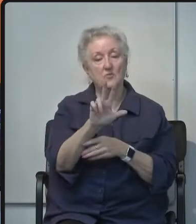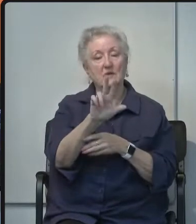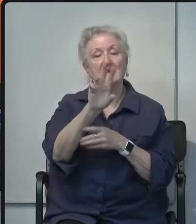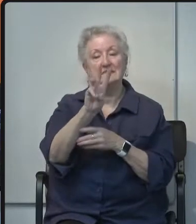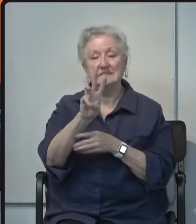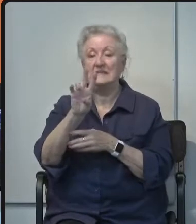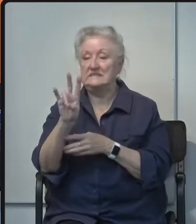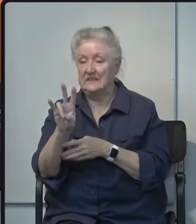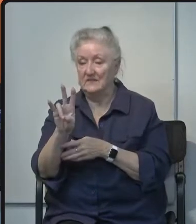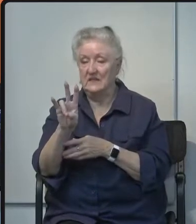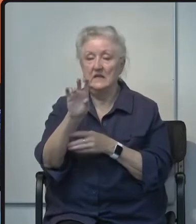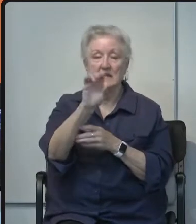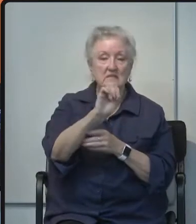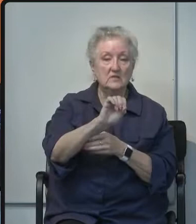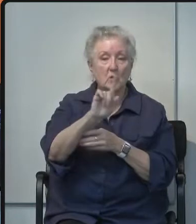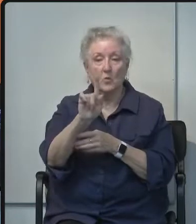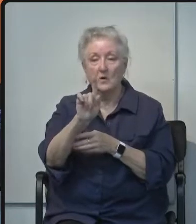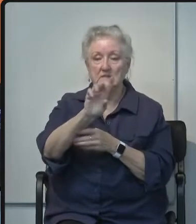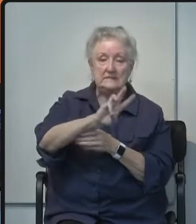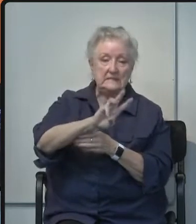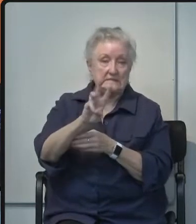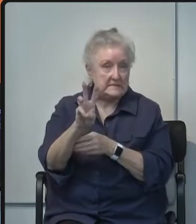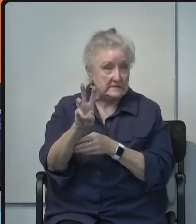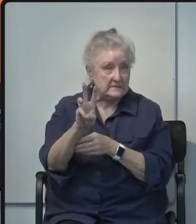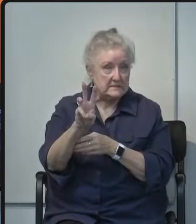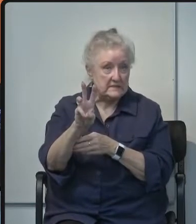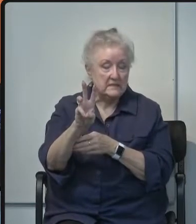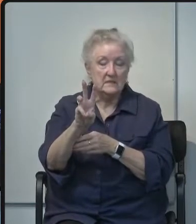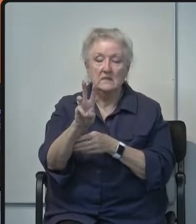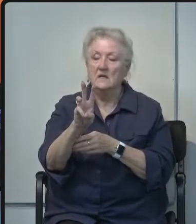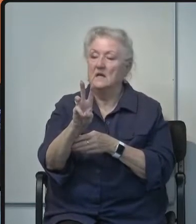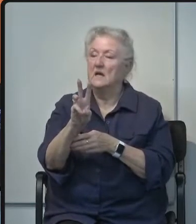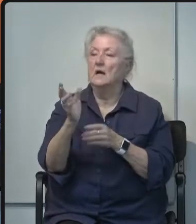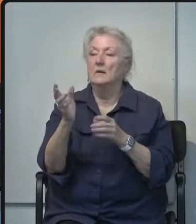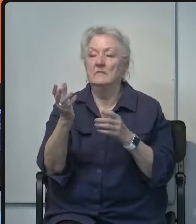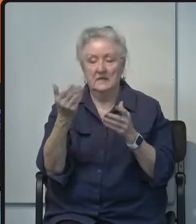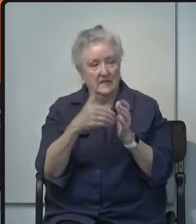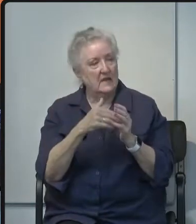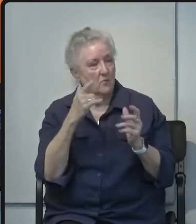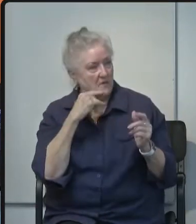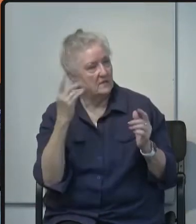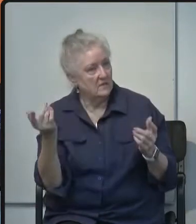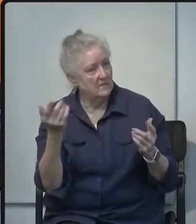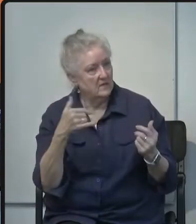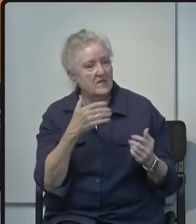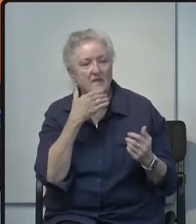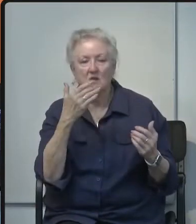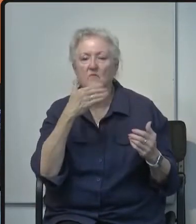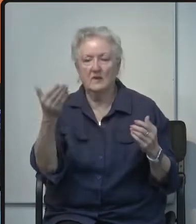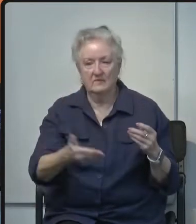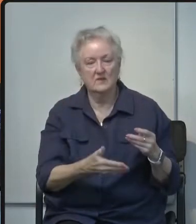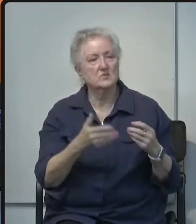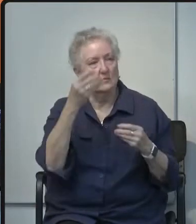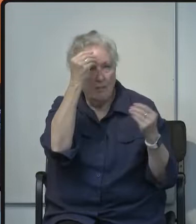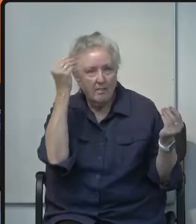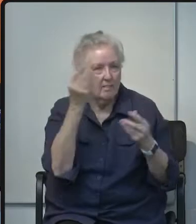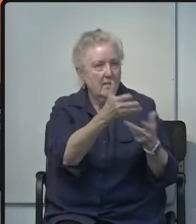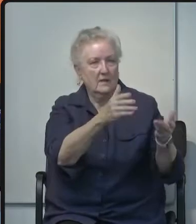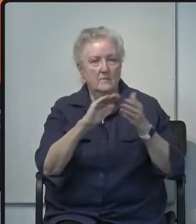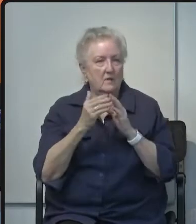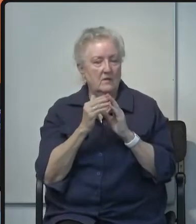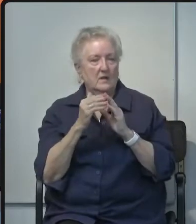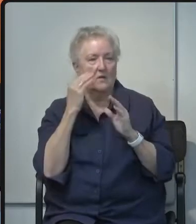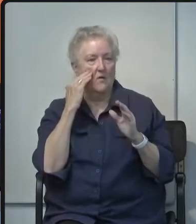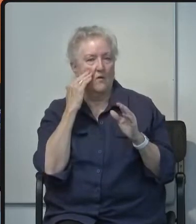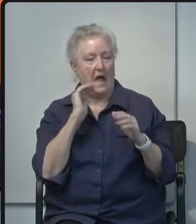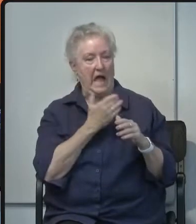-0166 but again i just wanted to be here thank you so much for the invitation to let the community know that our